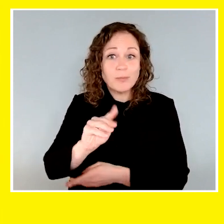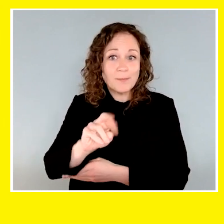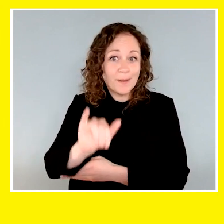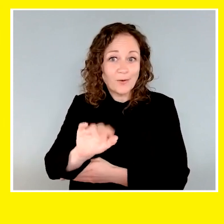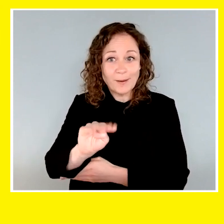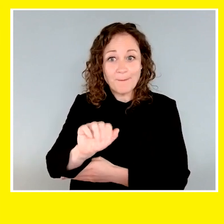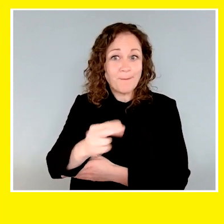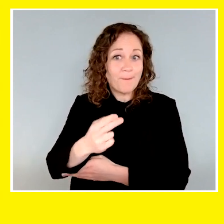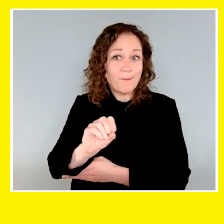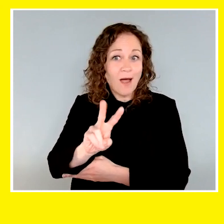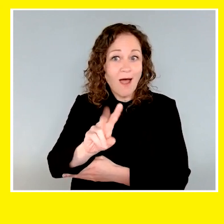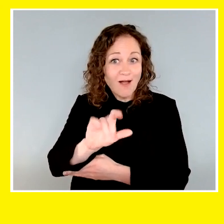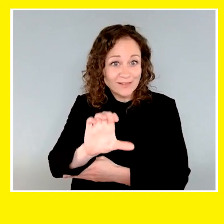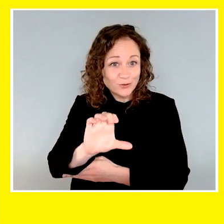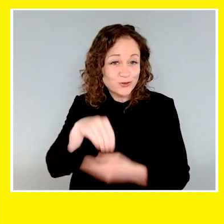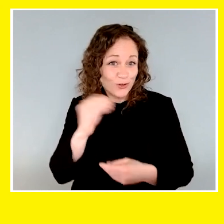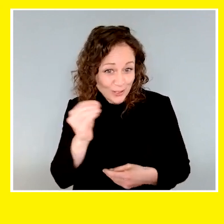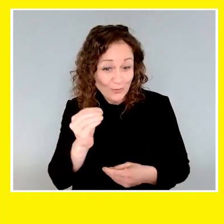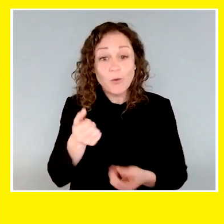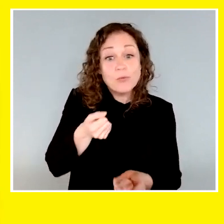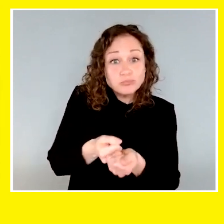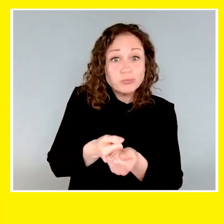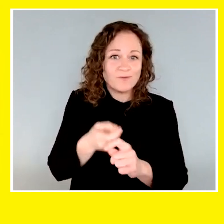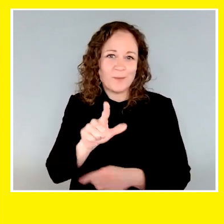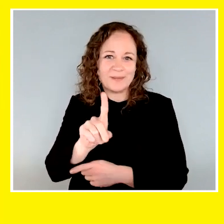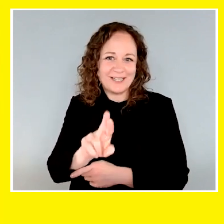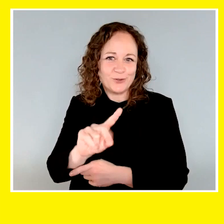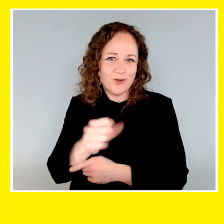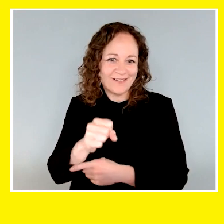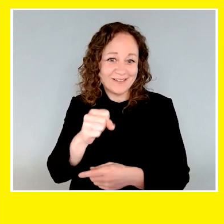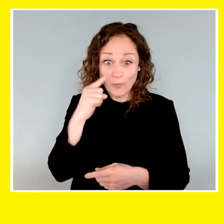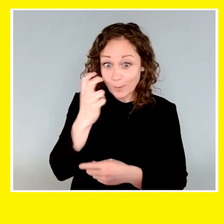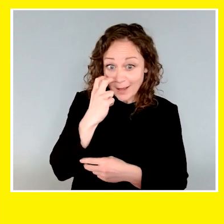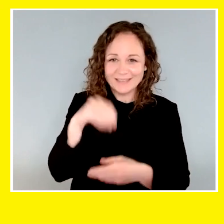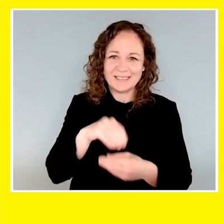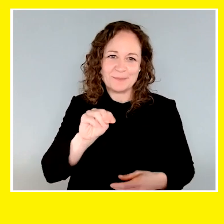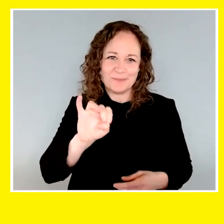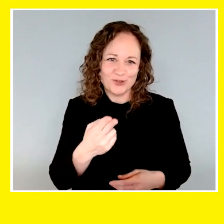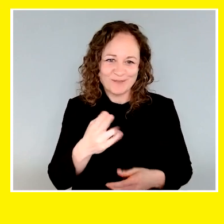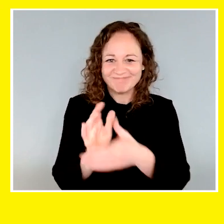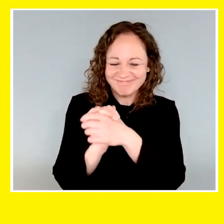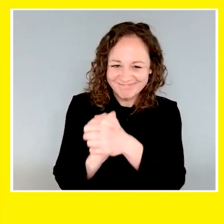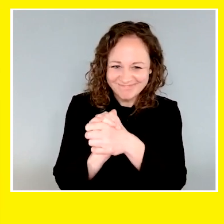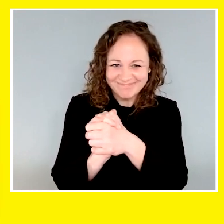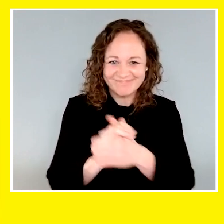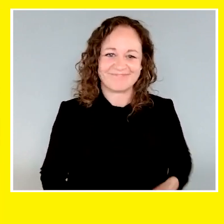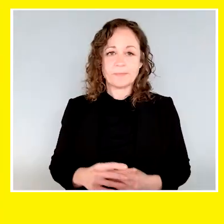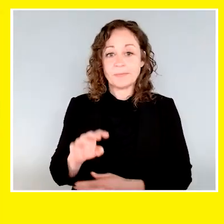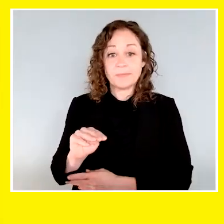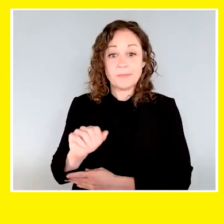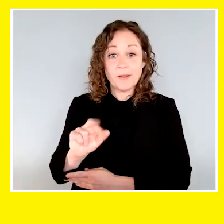Mahavlich in Ontario and generously donated by Leader Dogs for the Blind in Michigan. Congratulations, Rylan and Belle.